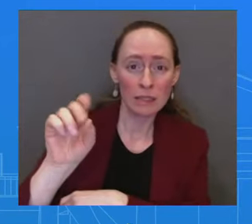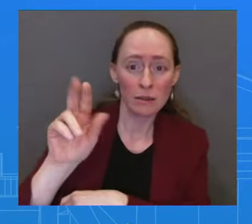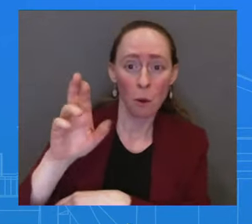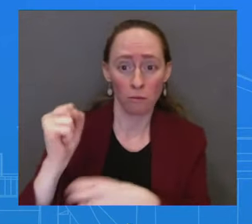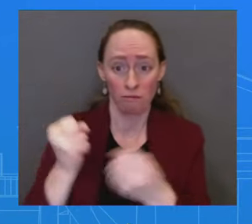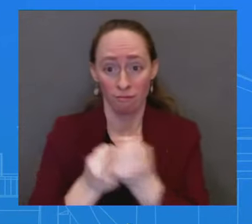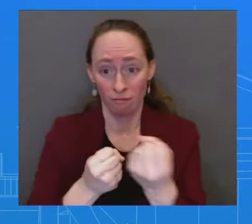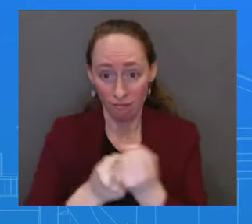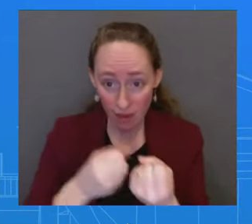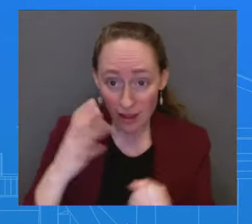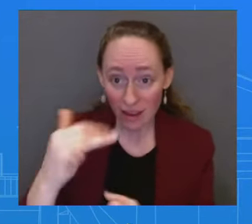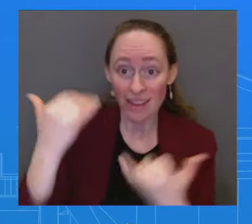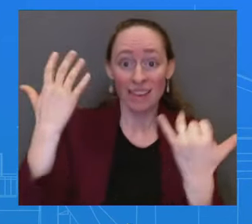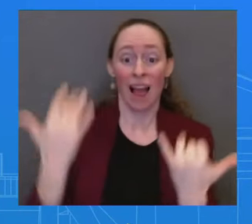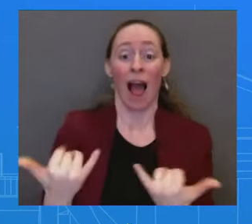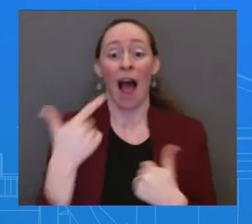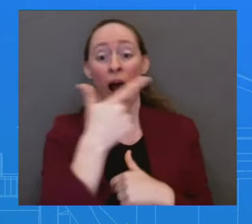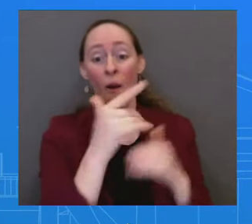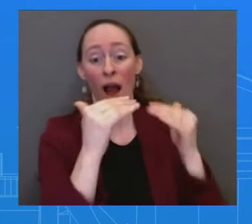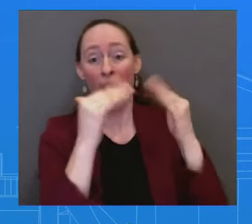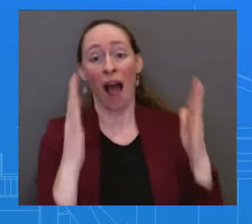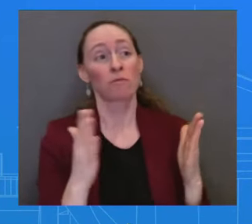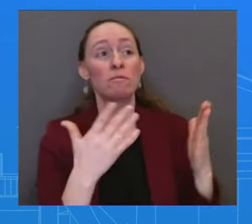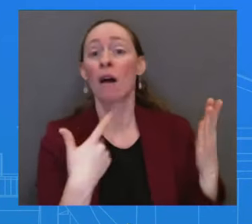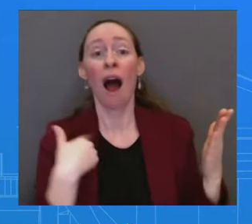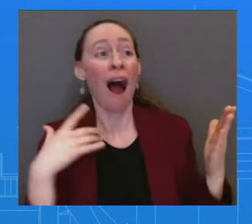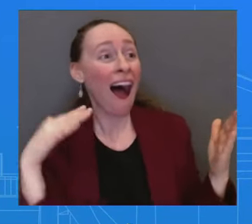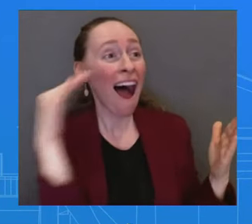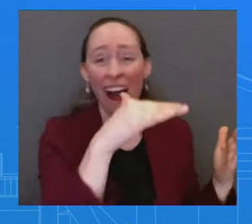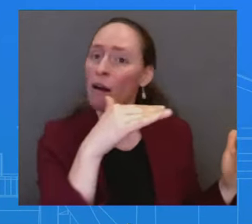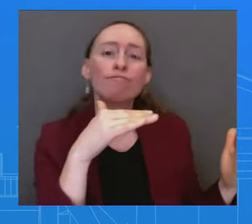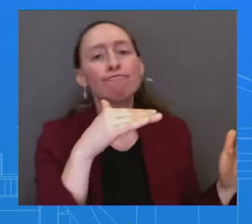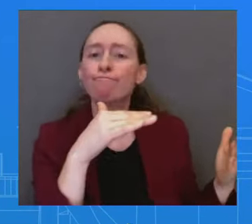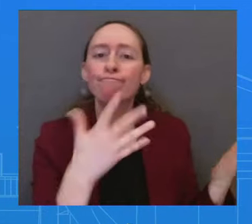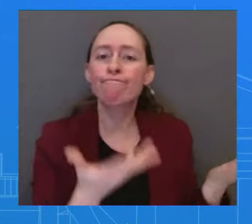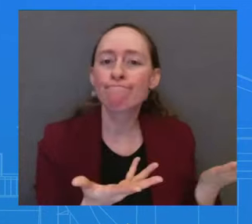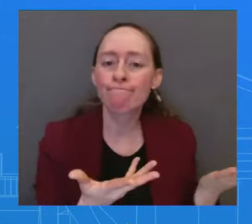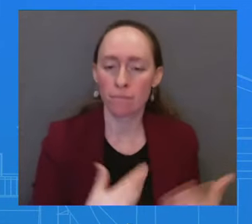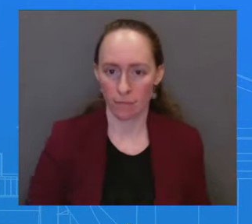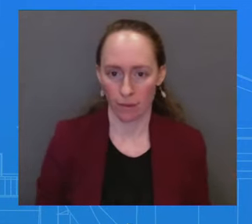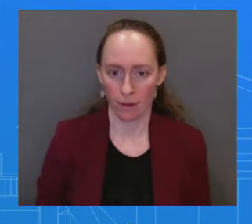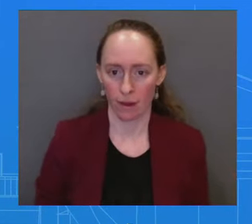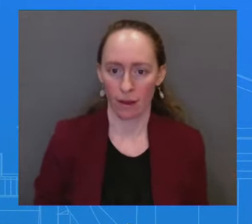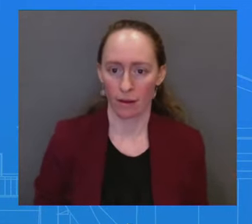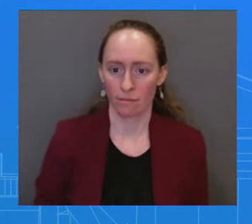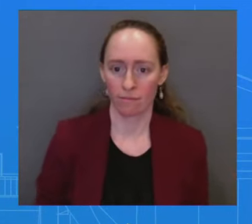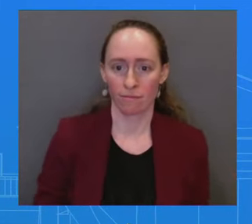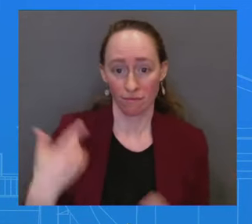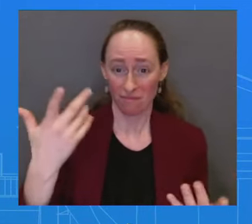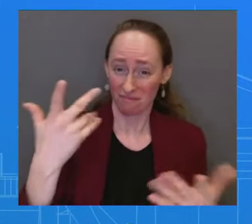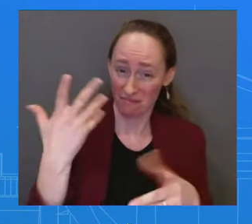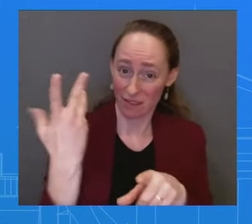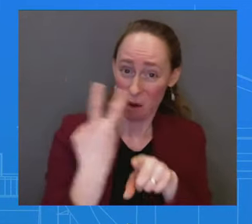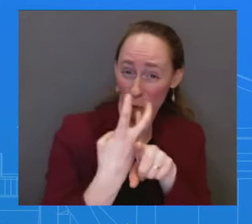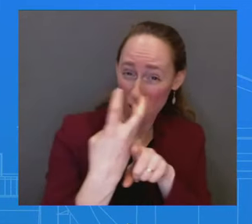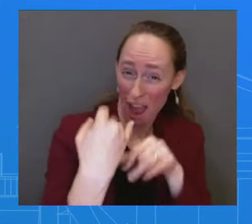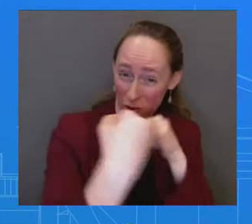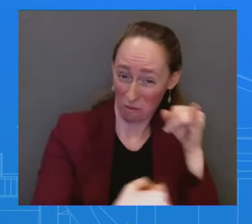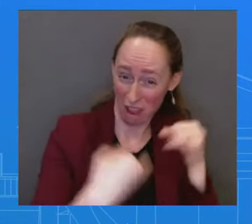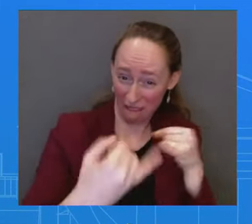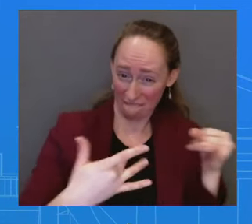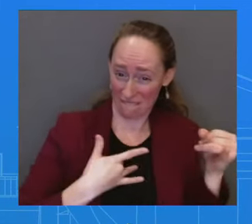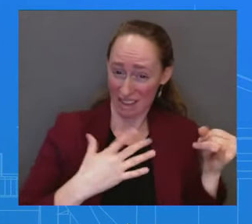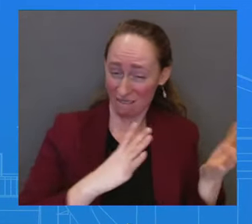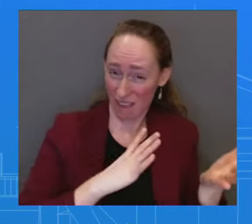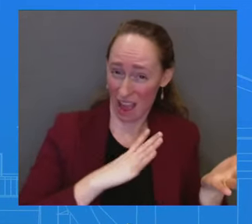no, no, no. Does razor wire work? Does razor wire work for what? Does it work for the Border Patrol to allow